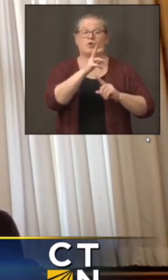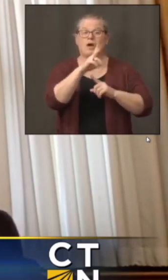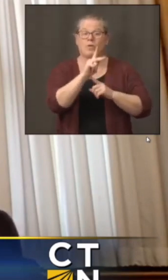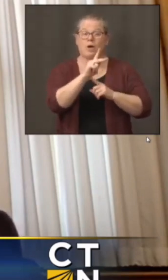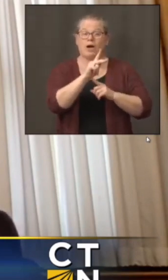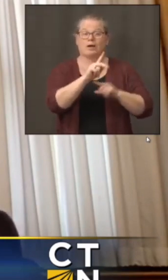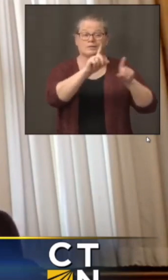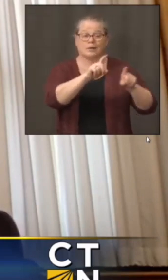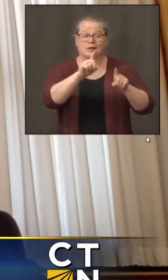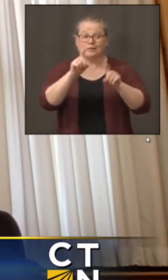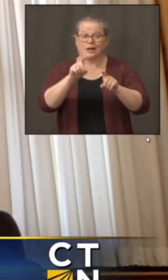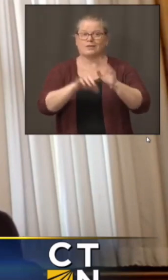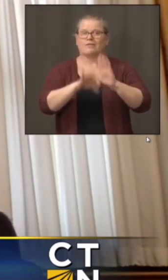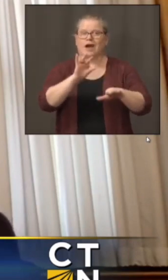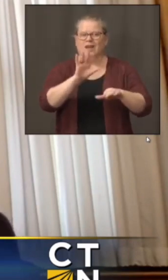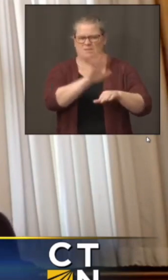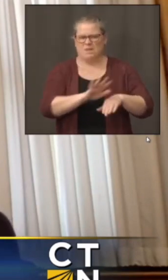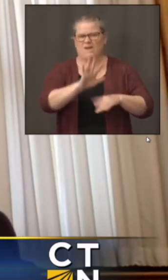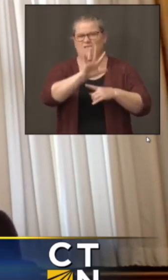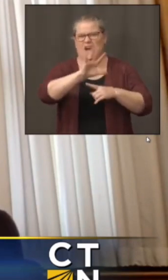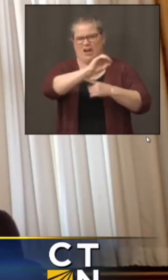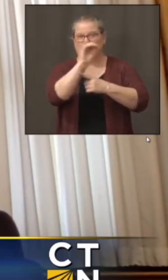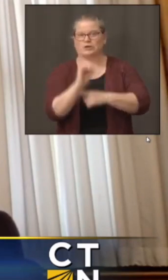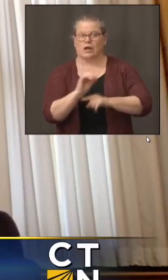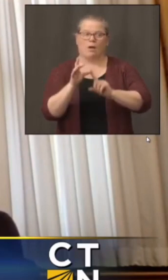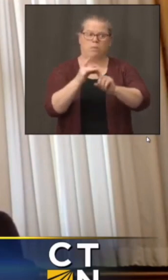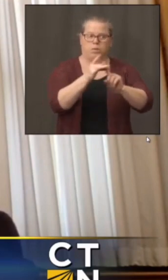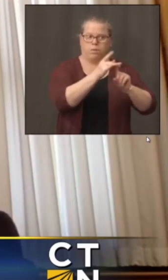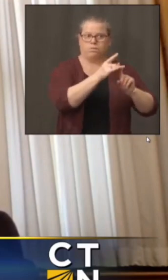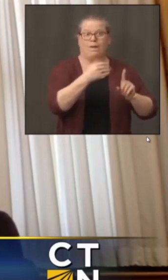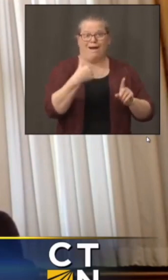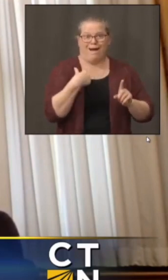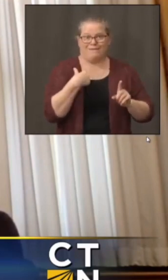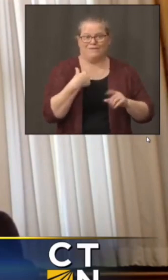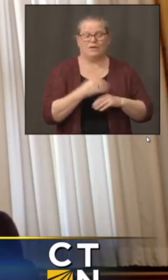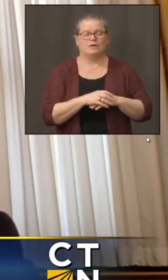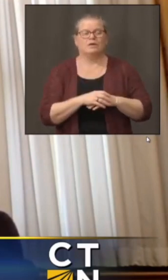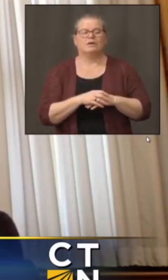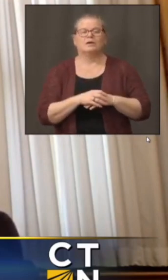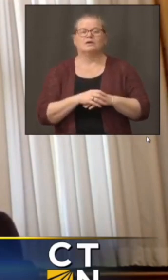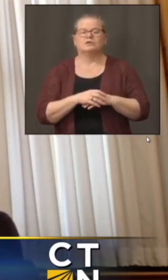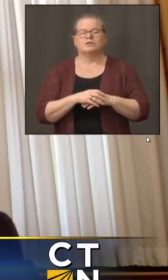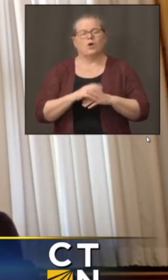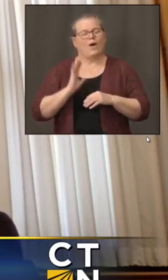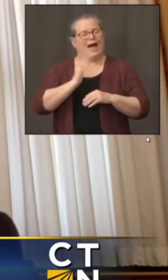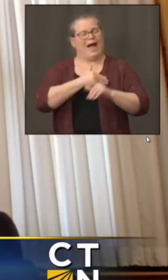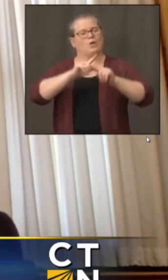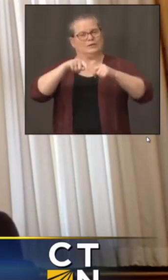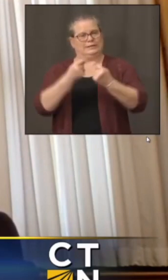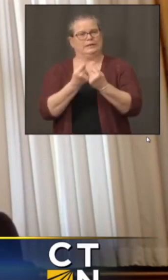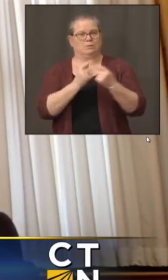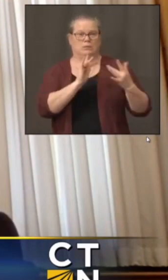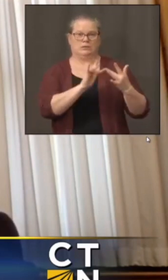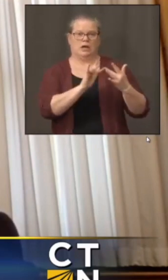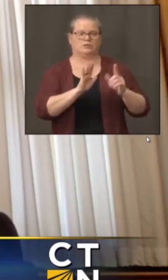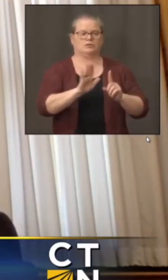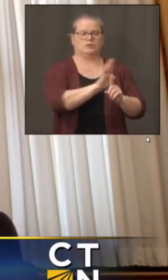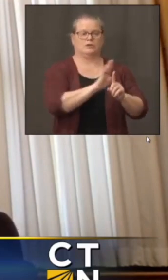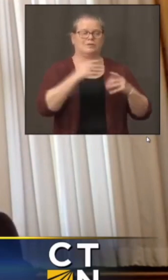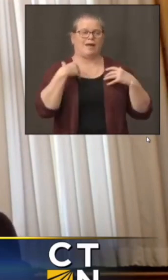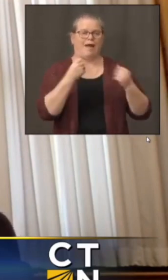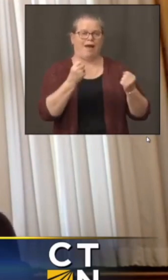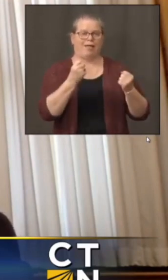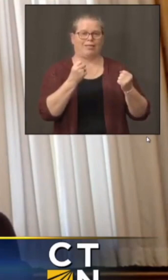So I know our team is working closely with the local health department there and the local officials. It sounds like it's a lot of the same type of activity